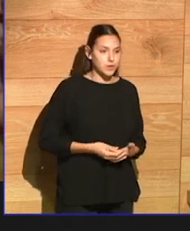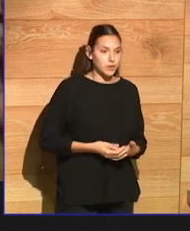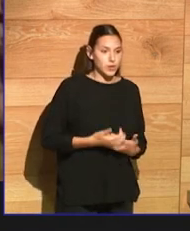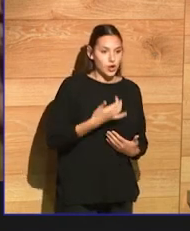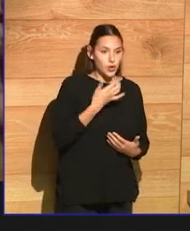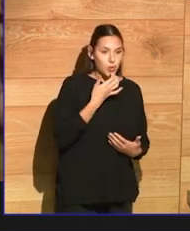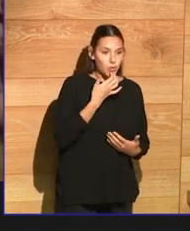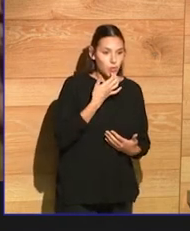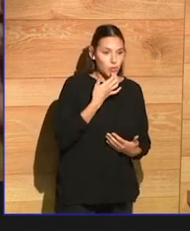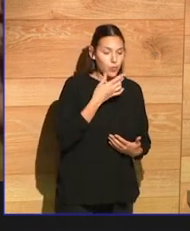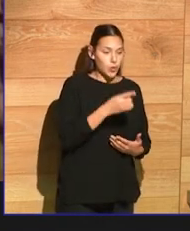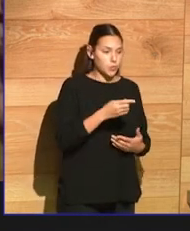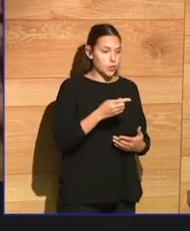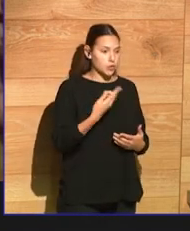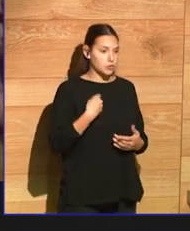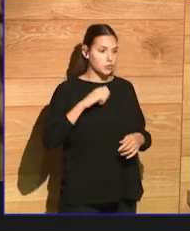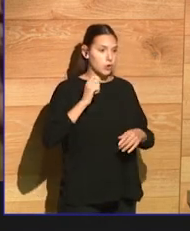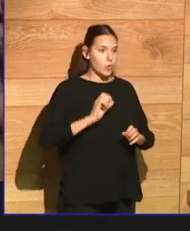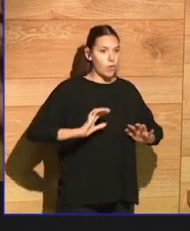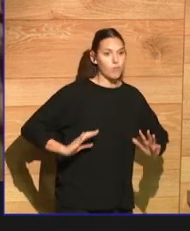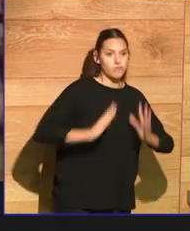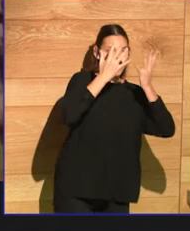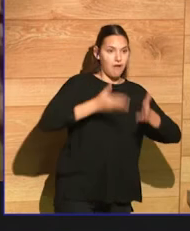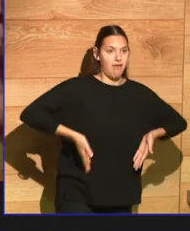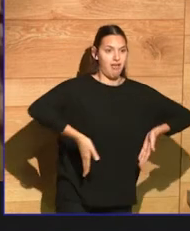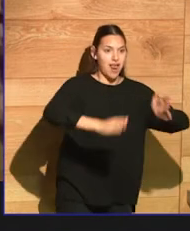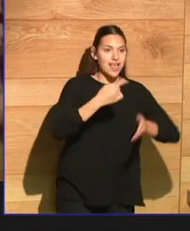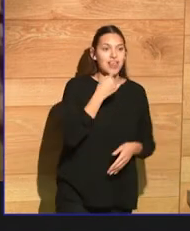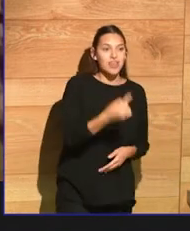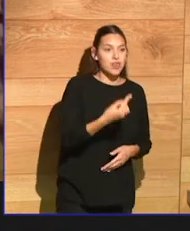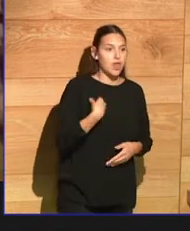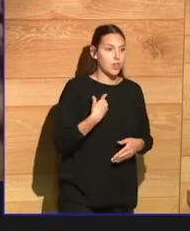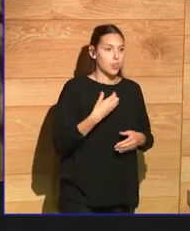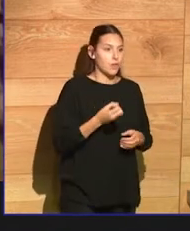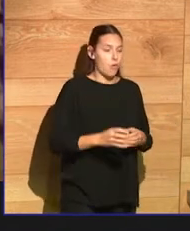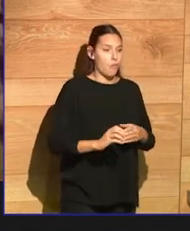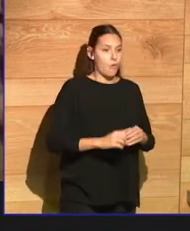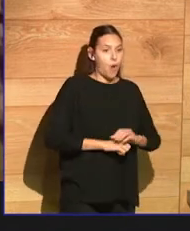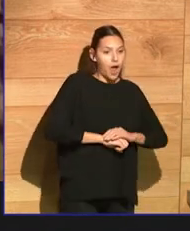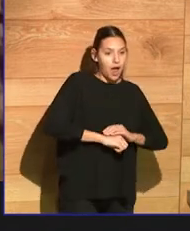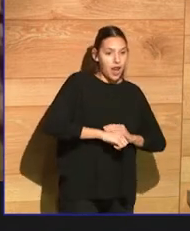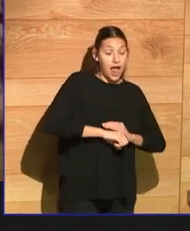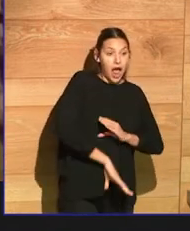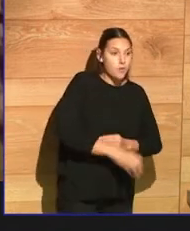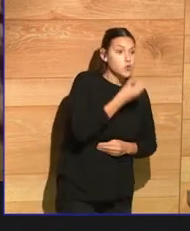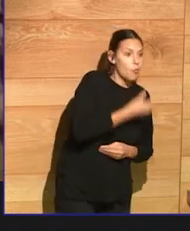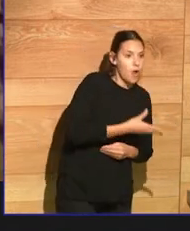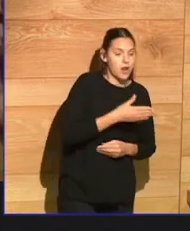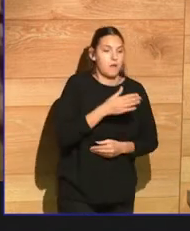You're writing a book that explores the topic, but isn't necessarily